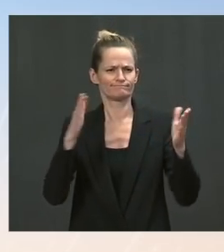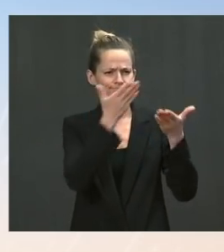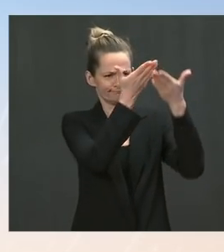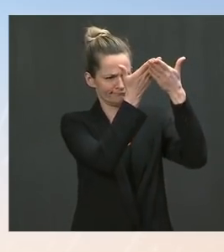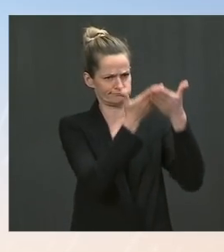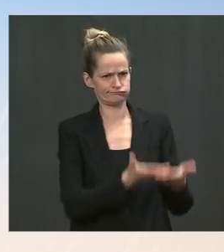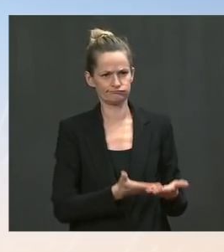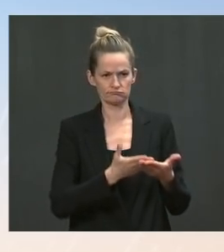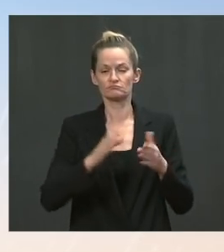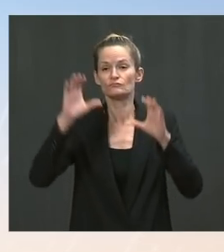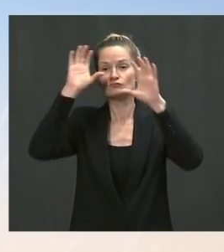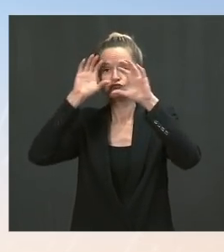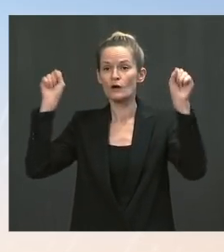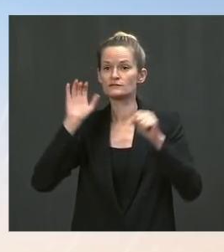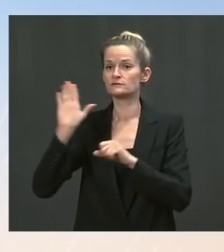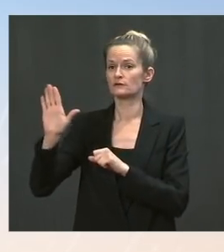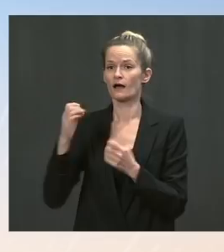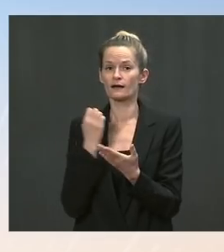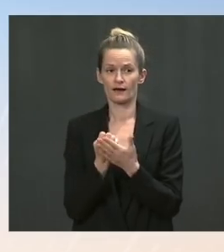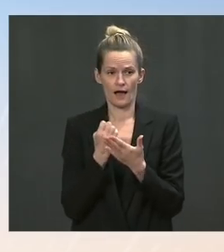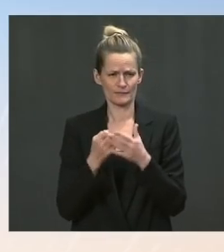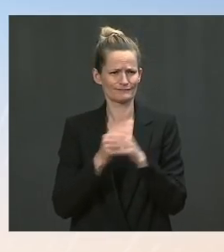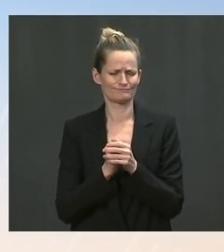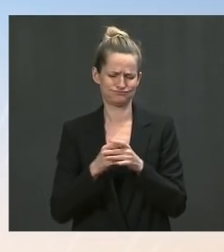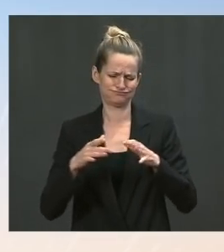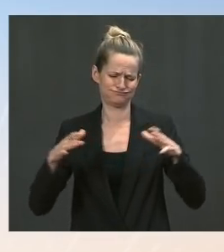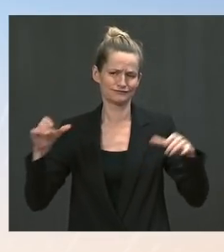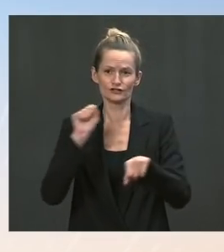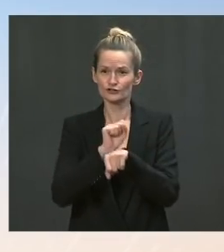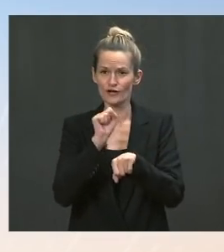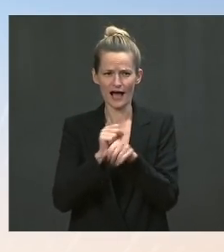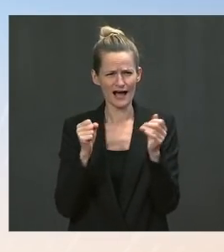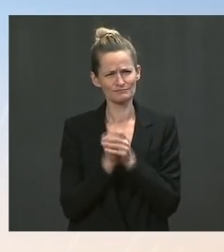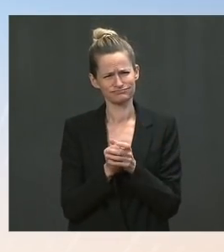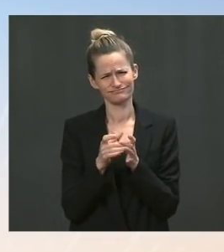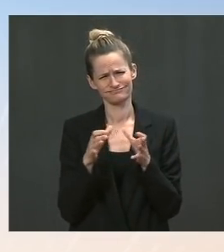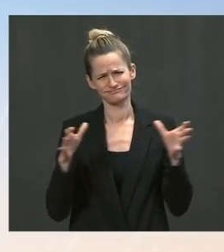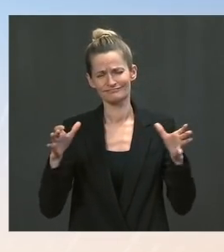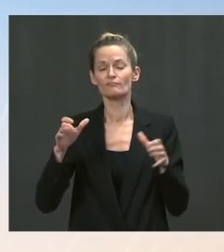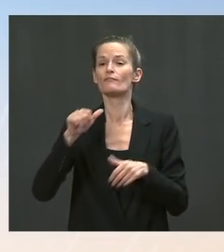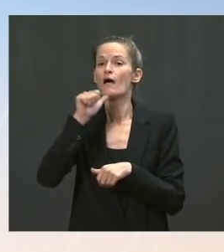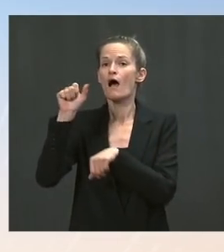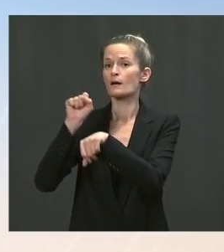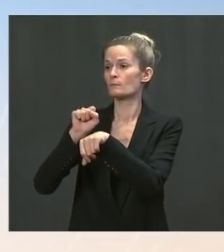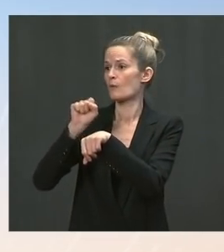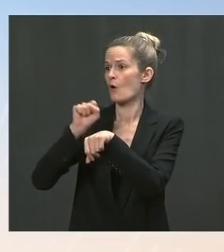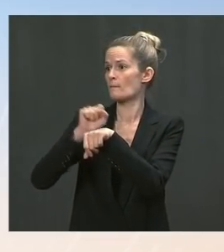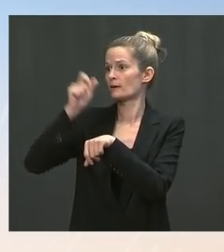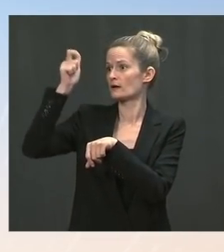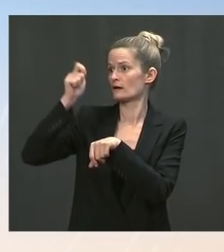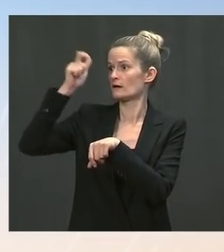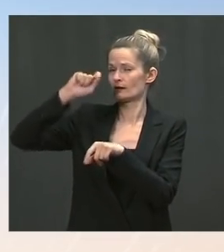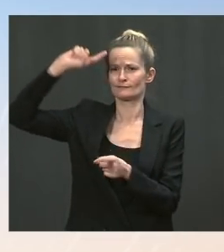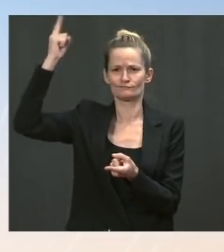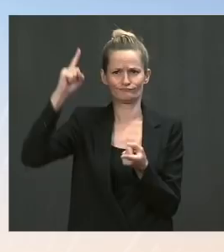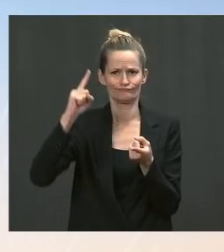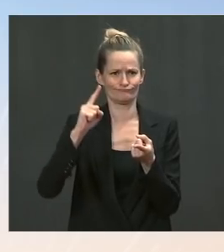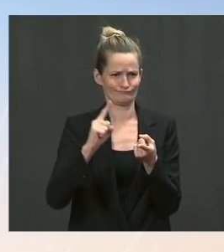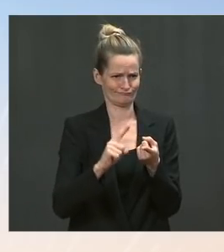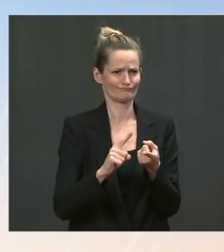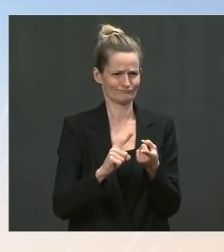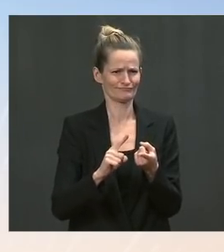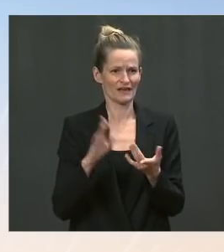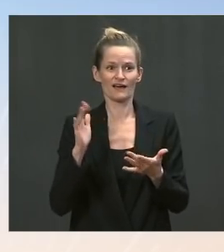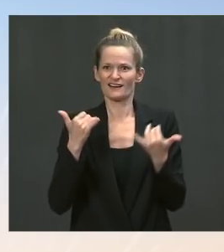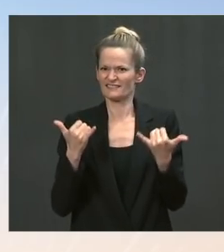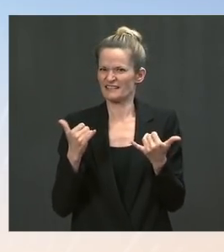booming. Jobs are up, growth is up, and unemployment is down as Americans get back to work. We see that clearly in today's data. This is